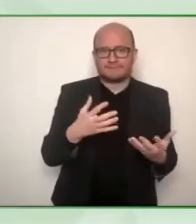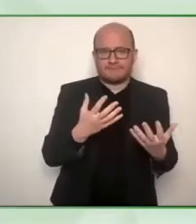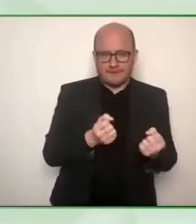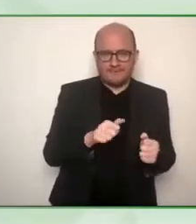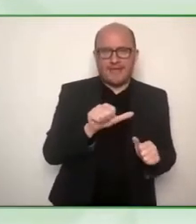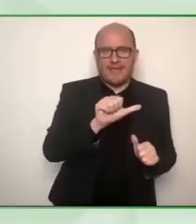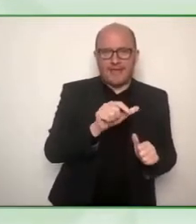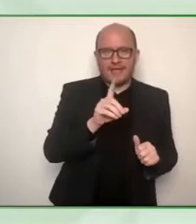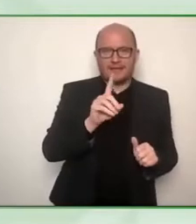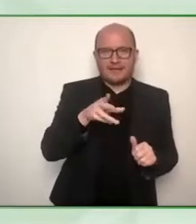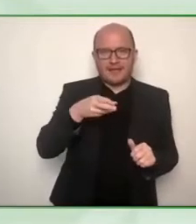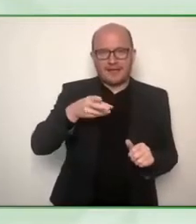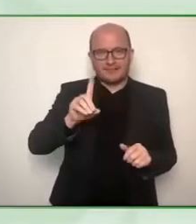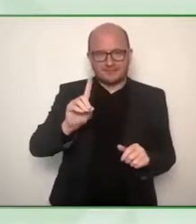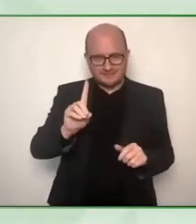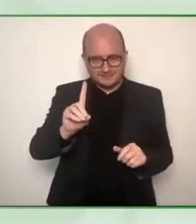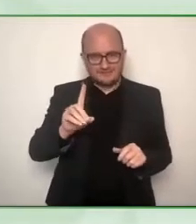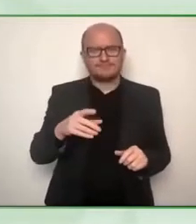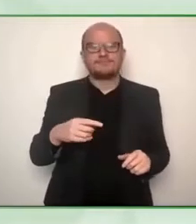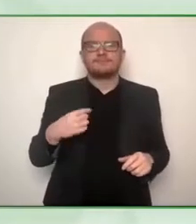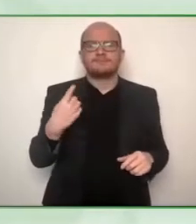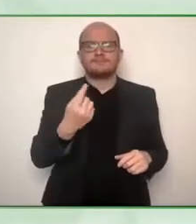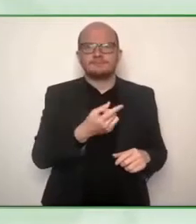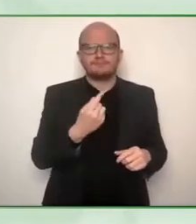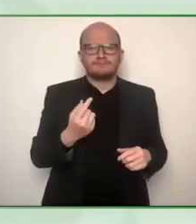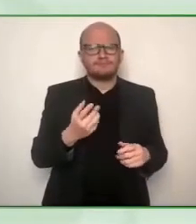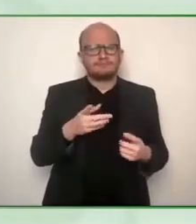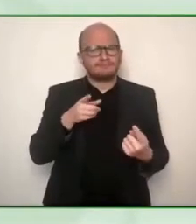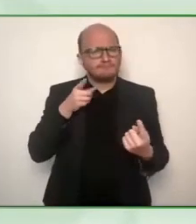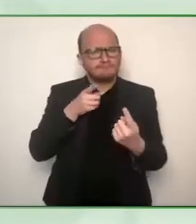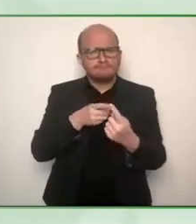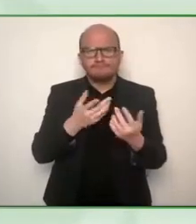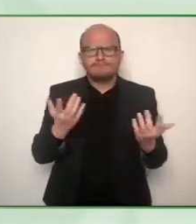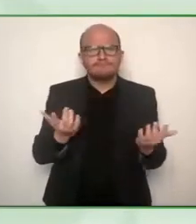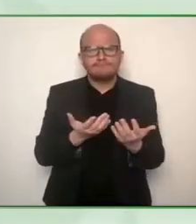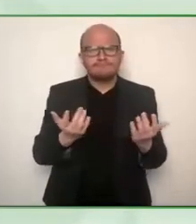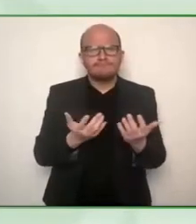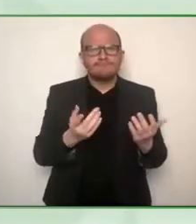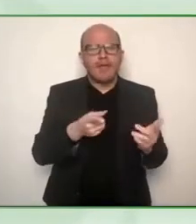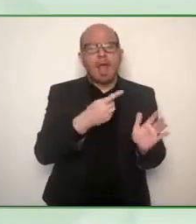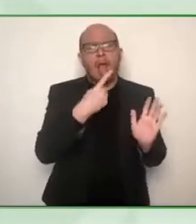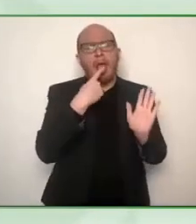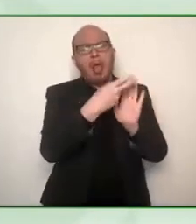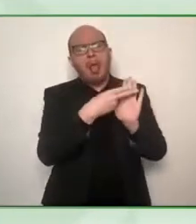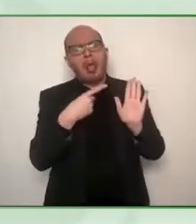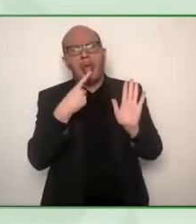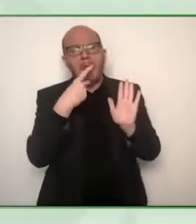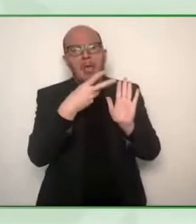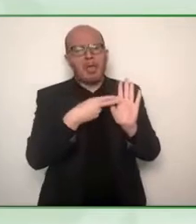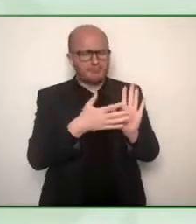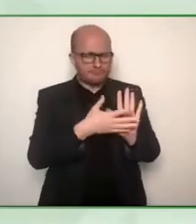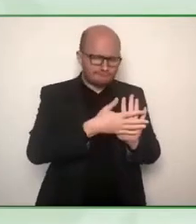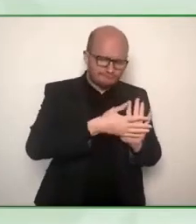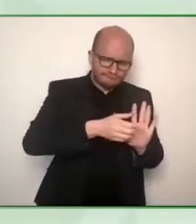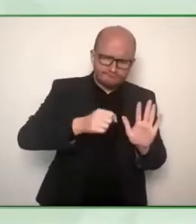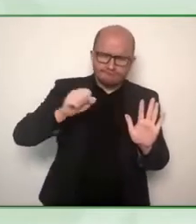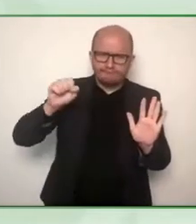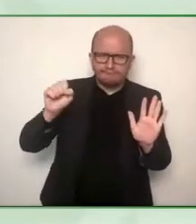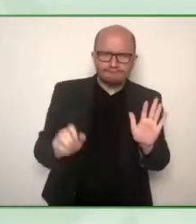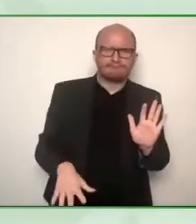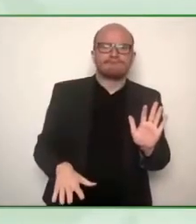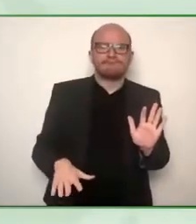and we're fighting stigmas and advancing opportunities for people with disabilities. That's primarily working with Hollywood